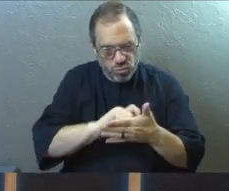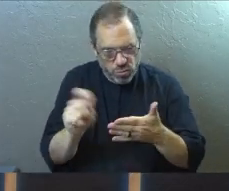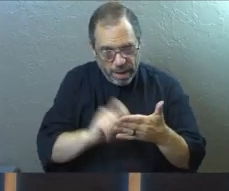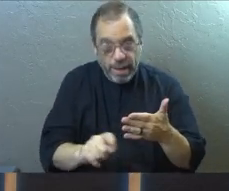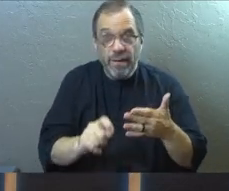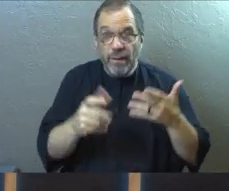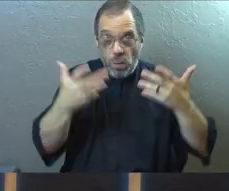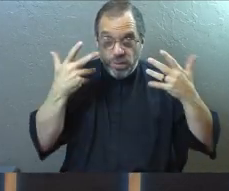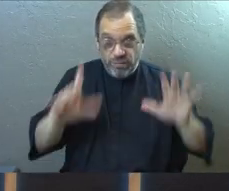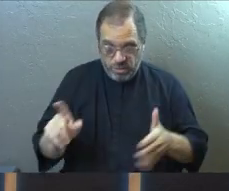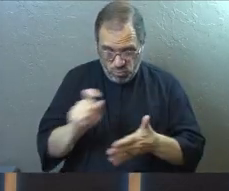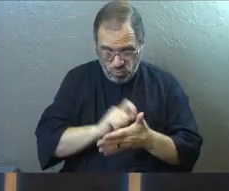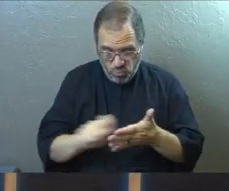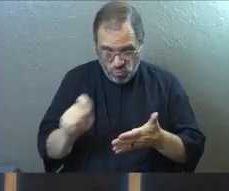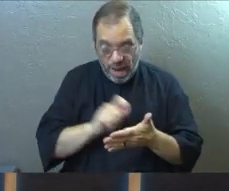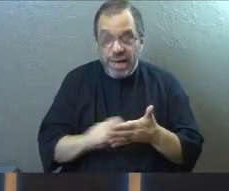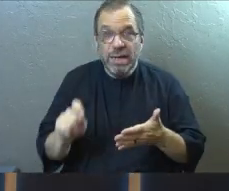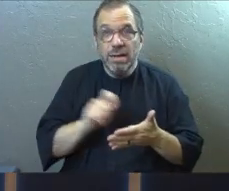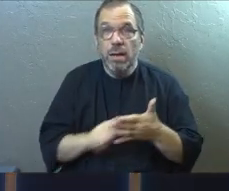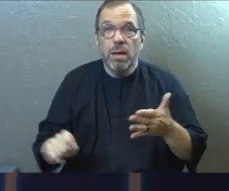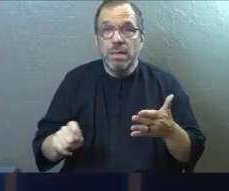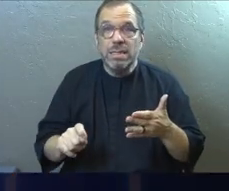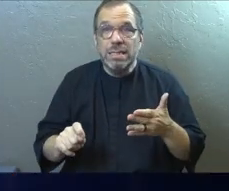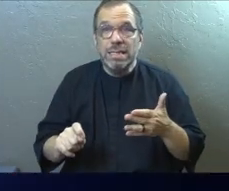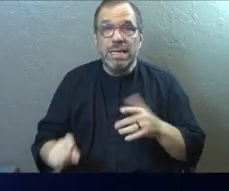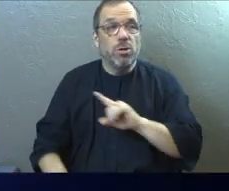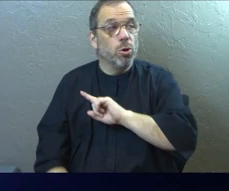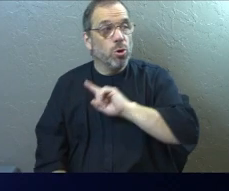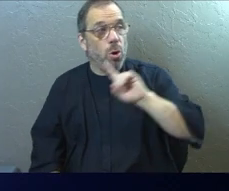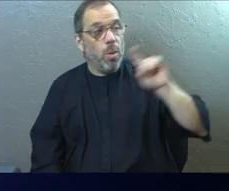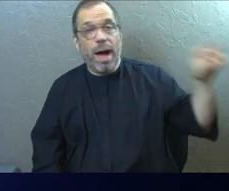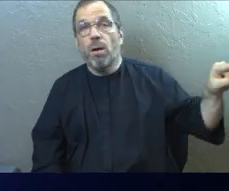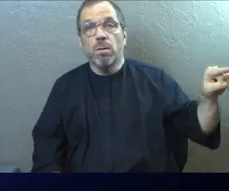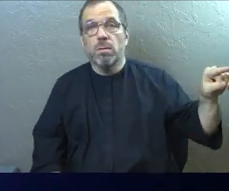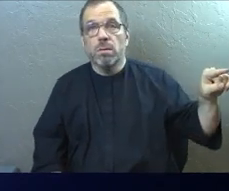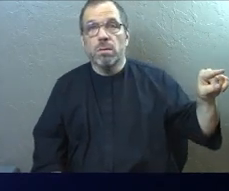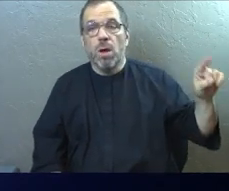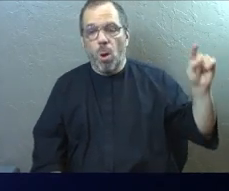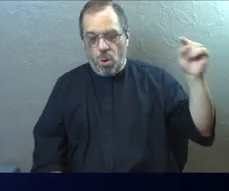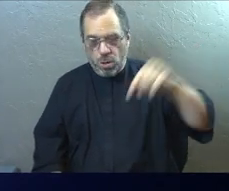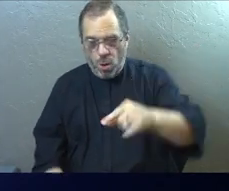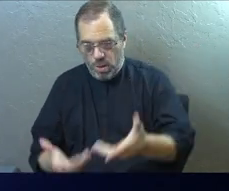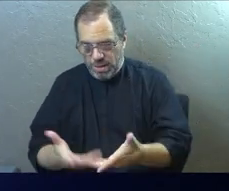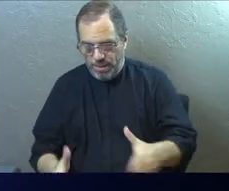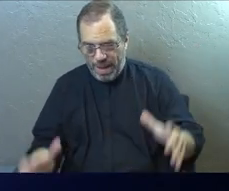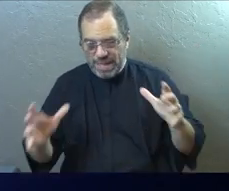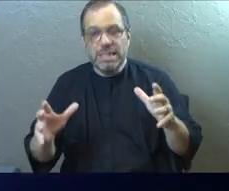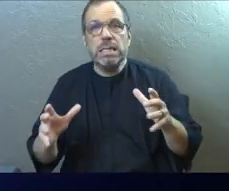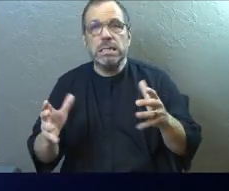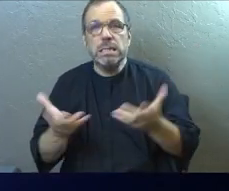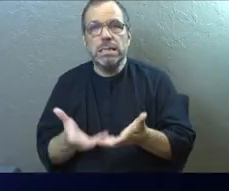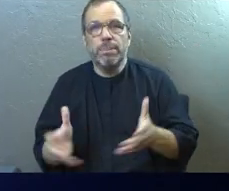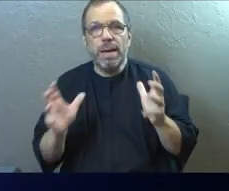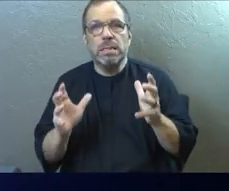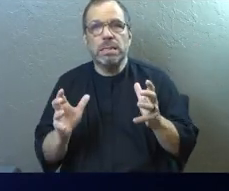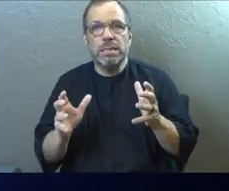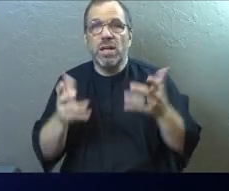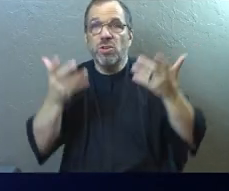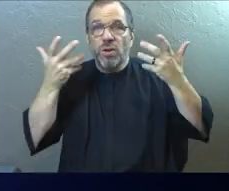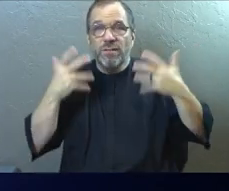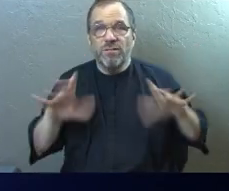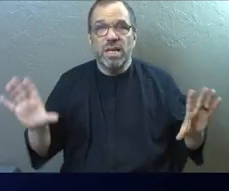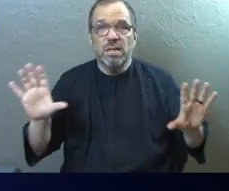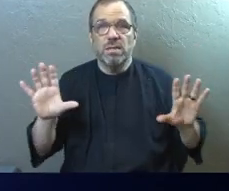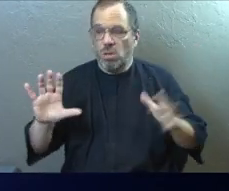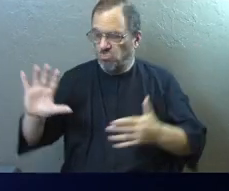As soon as you're done writing, just either walk straight out the back or walk that thing up here and you're done.